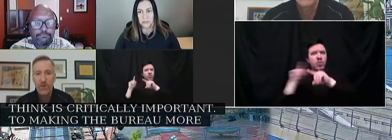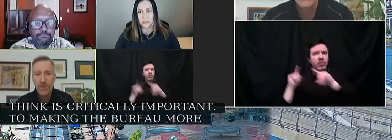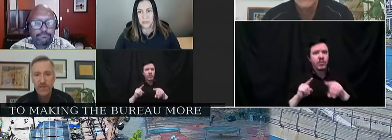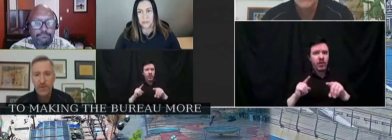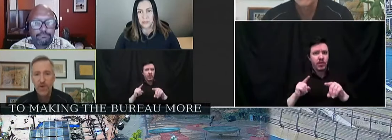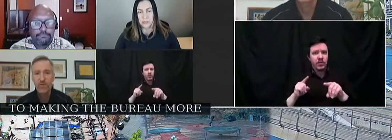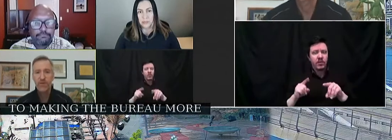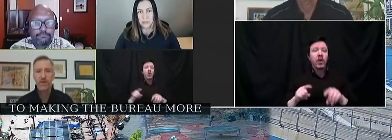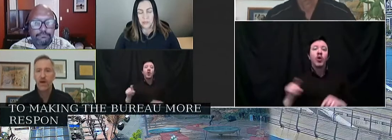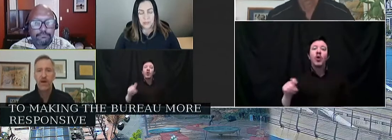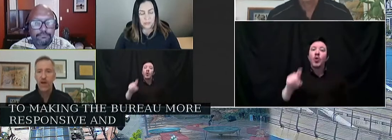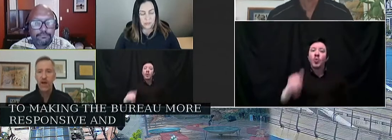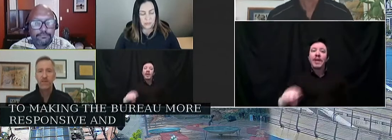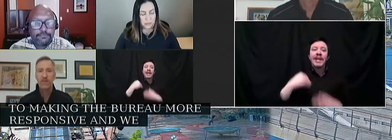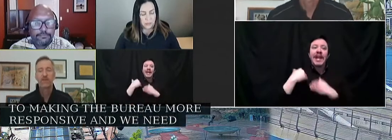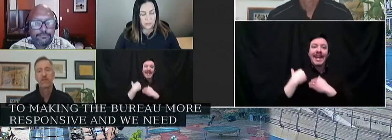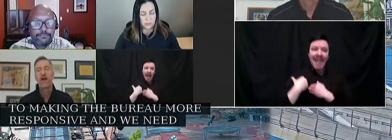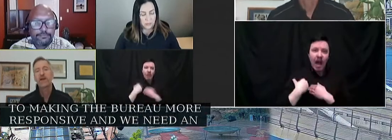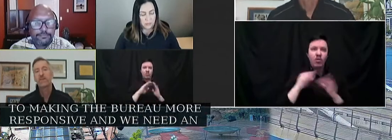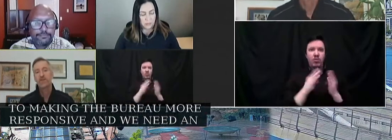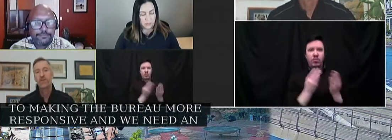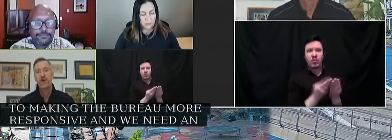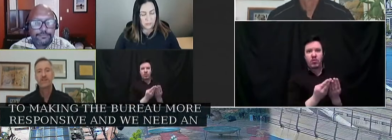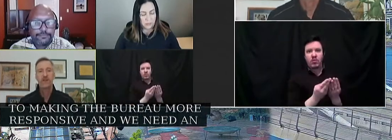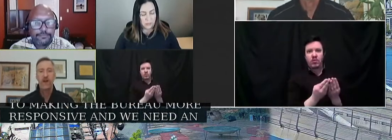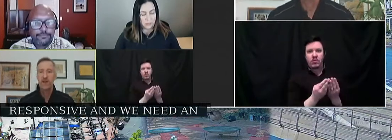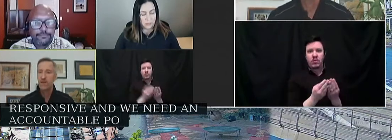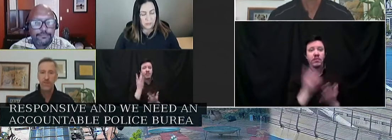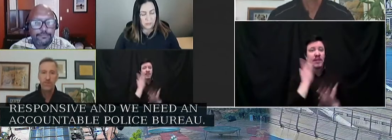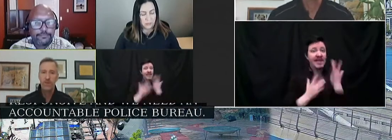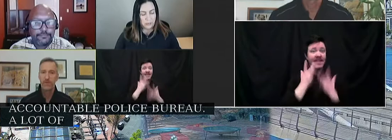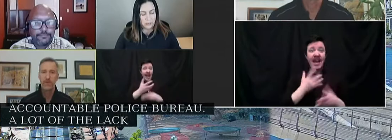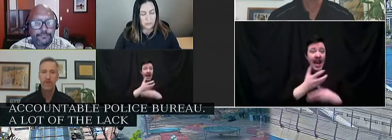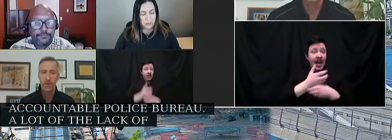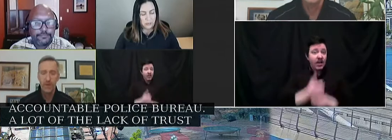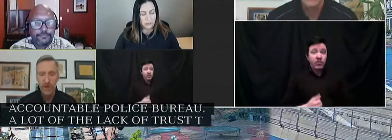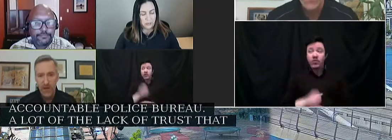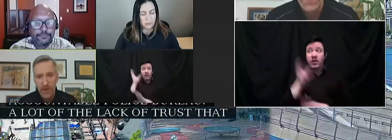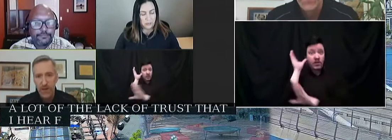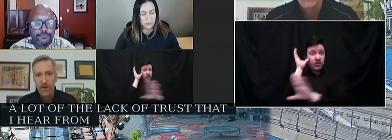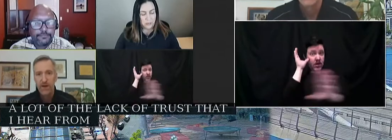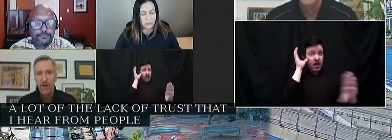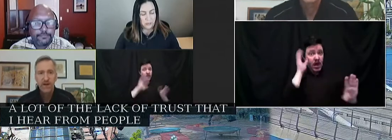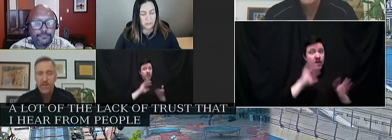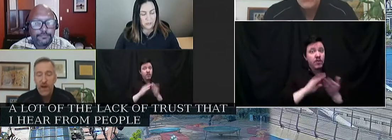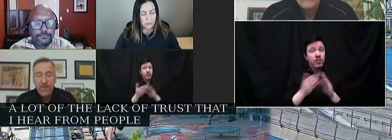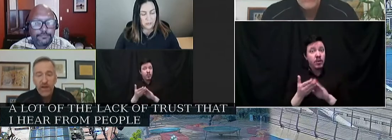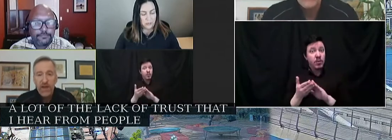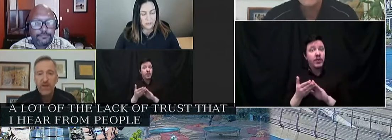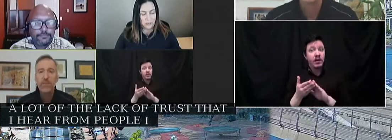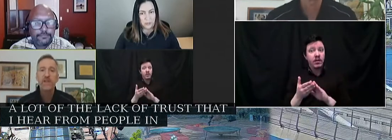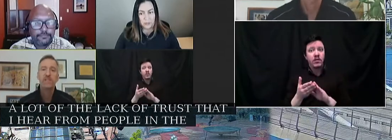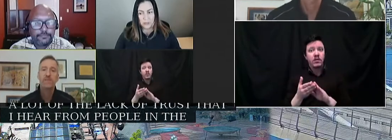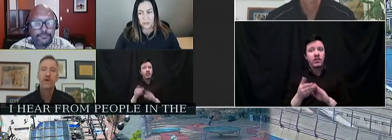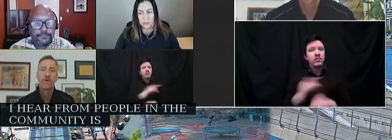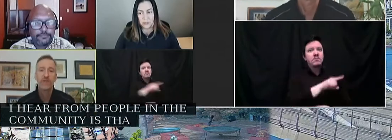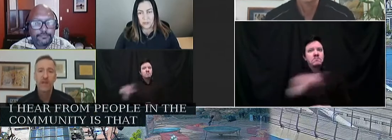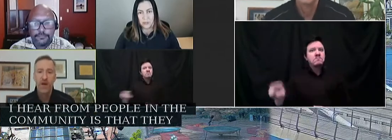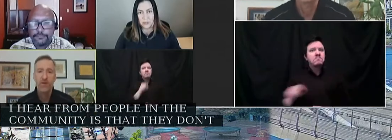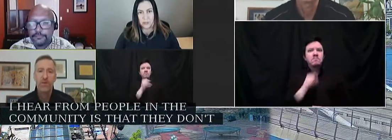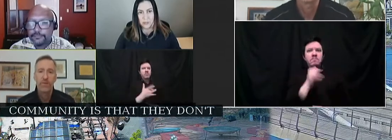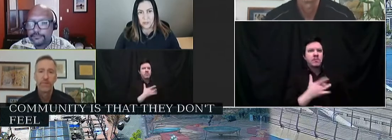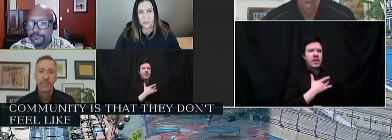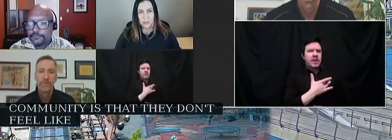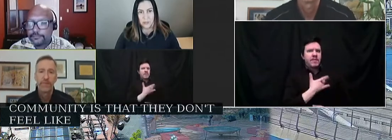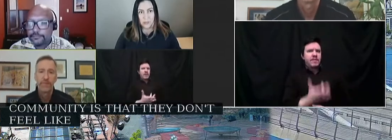accountable police bureau. A lot of the lack of trust that I hear from people in the community is they don't feel like the police bureau